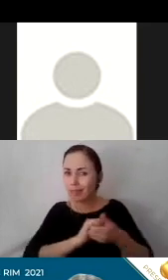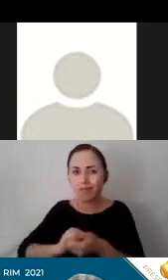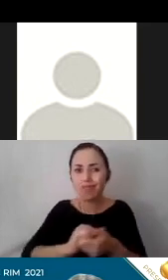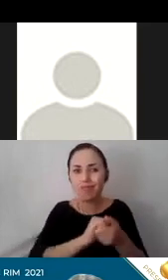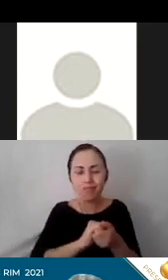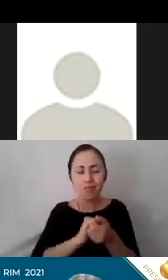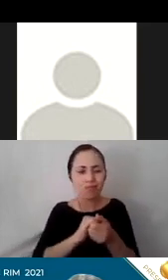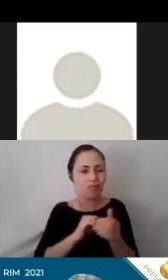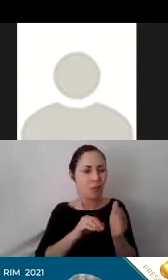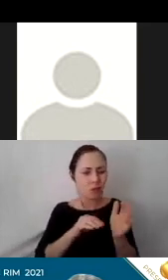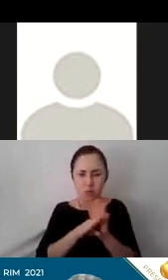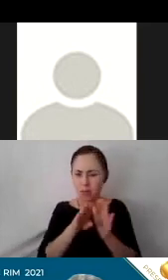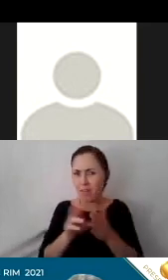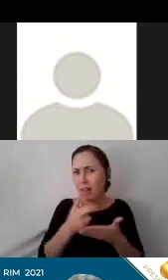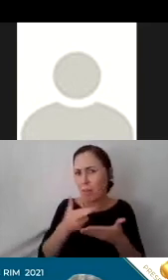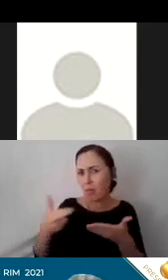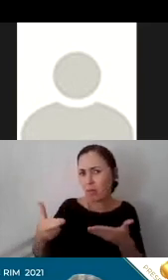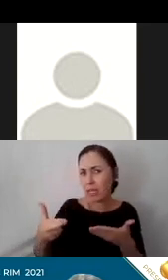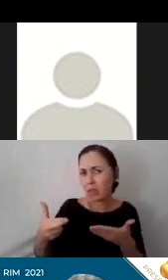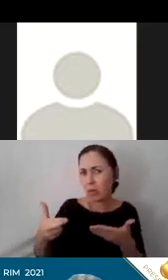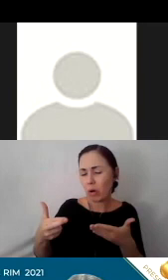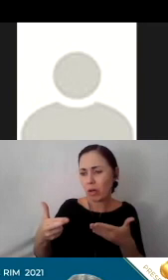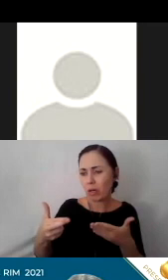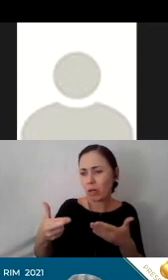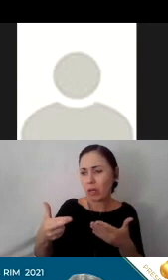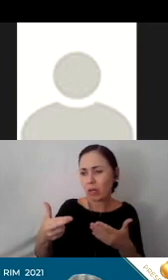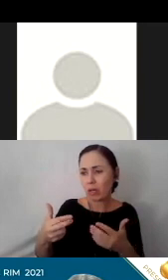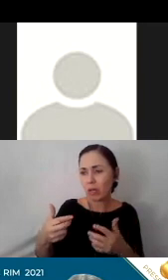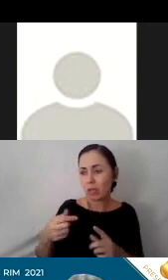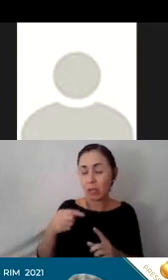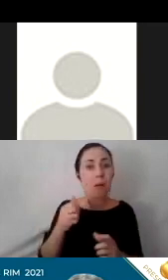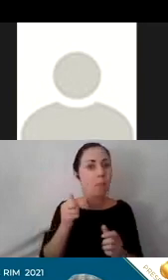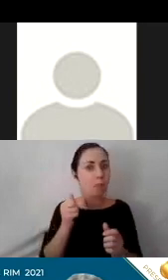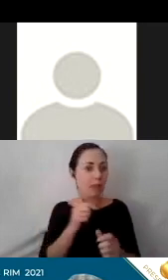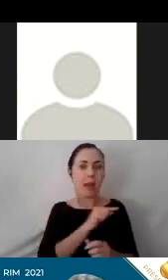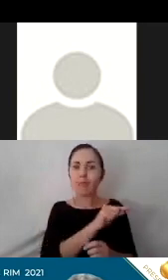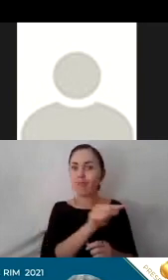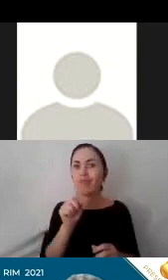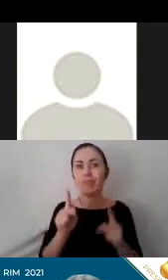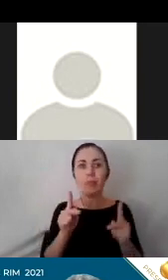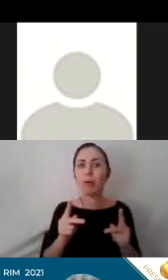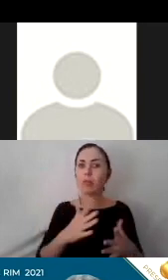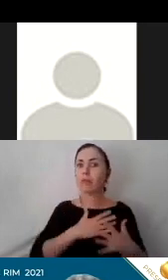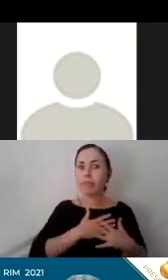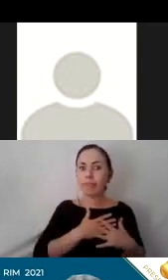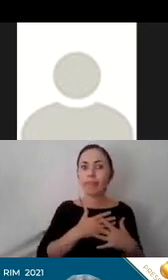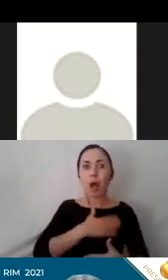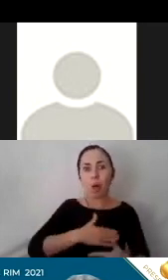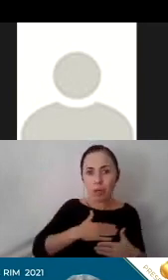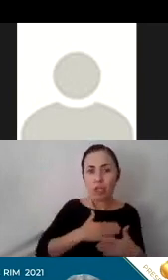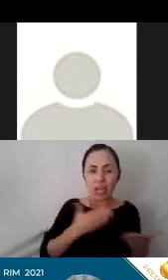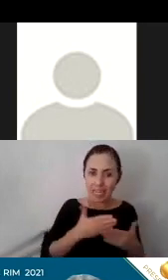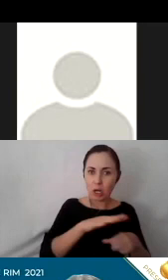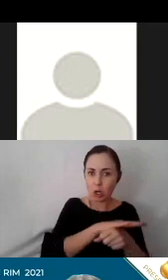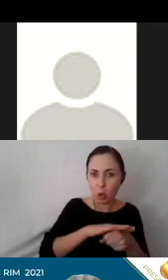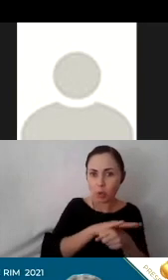up with a resource that has been in receipt of a very favorable response, both locally and nationally, where